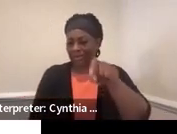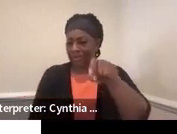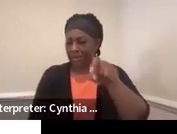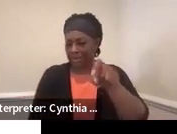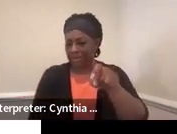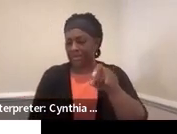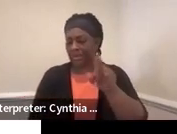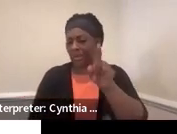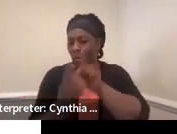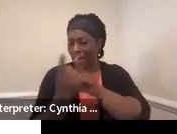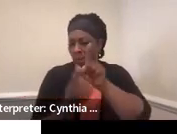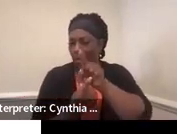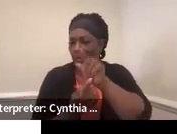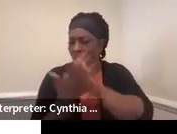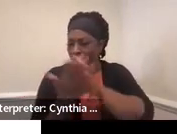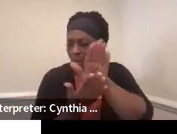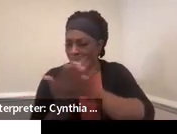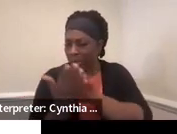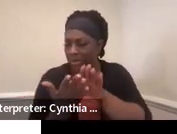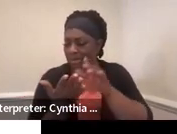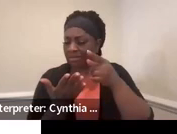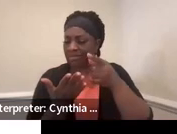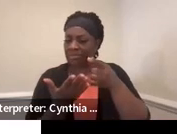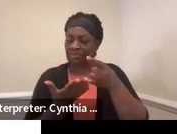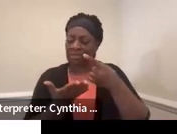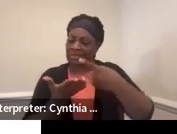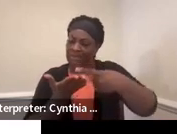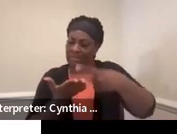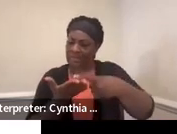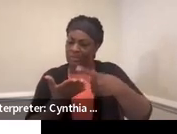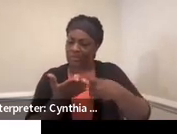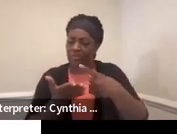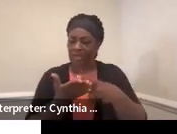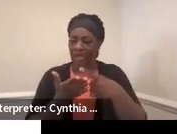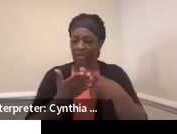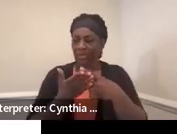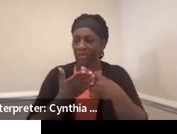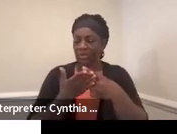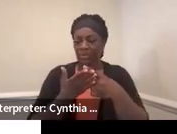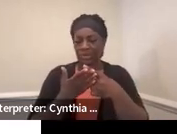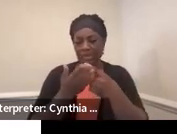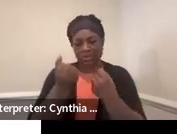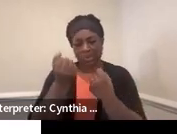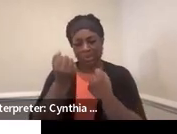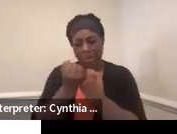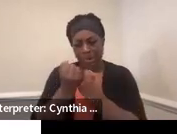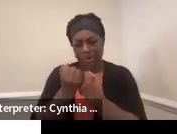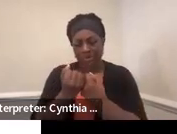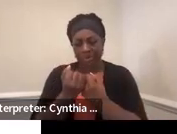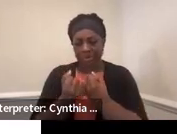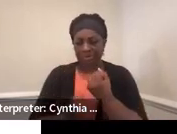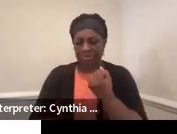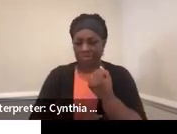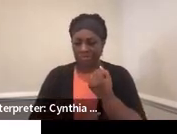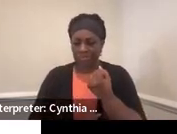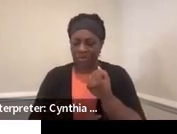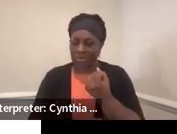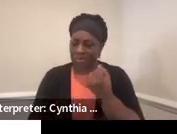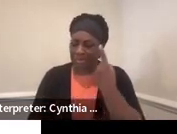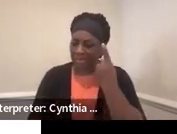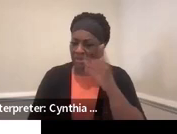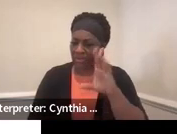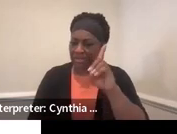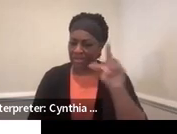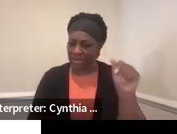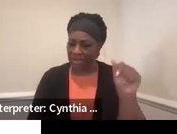A conversation that you can use to support understanding of their disabilities would